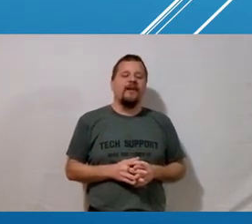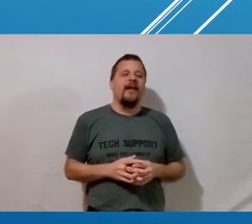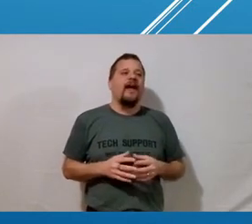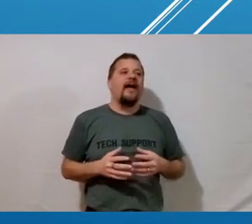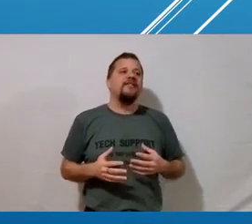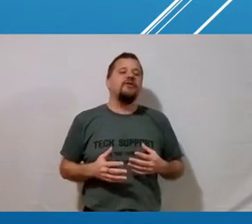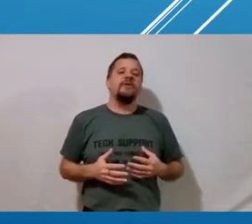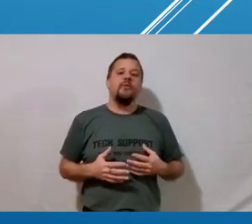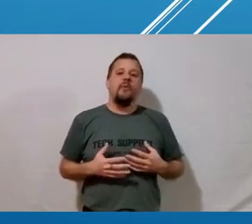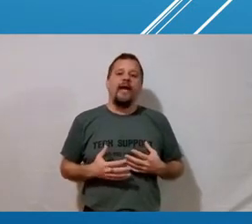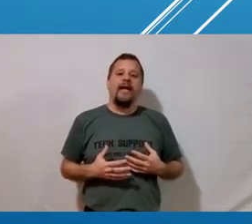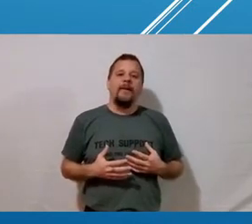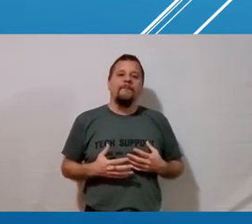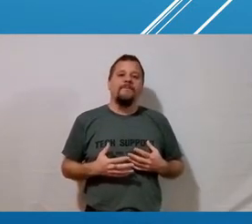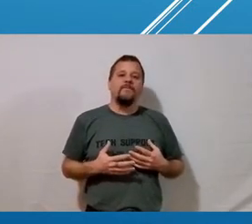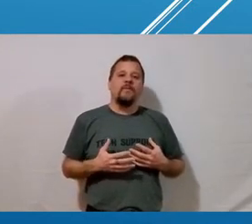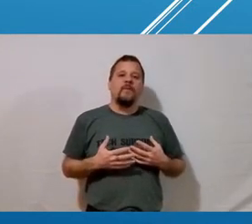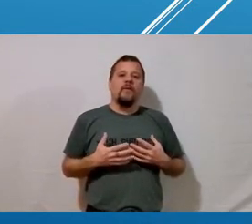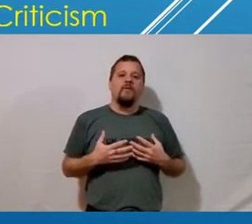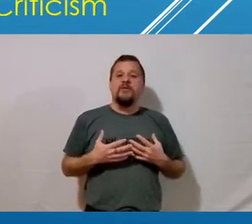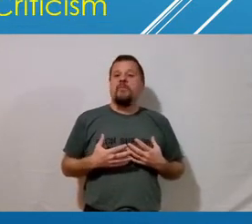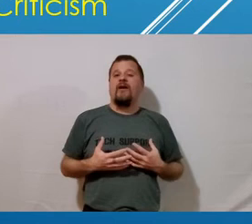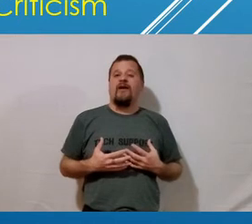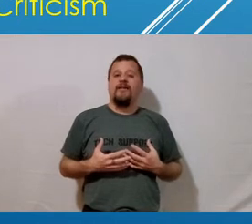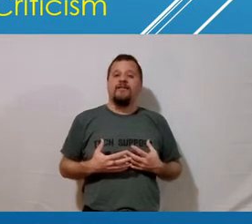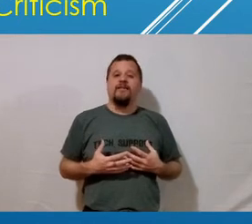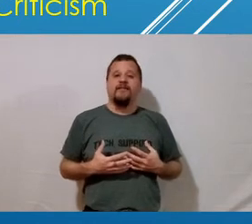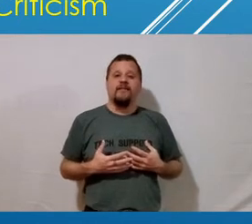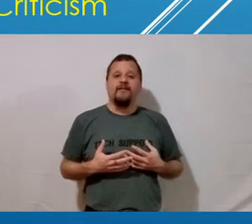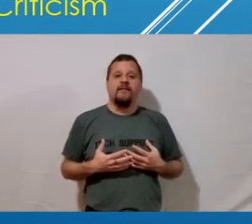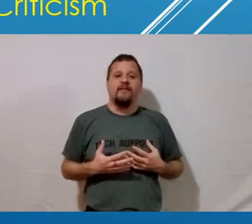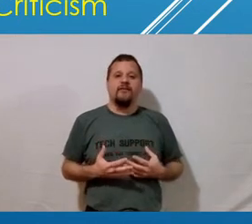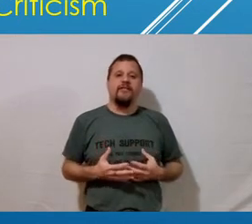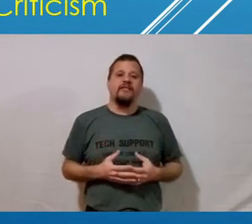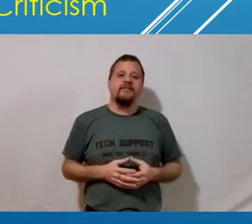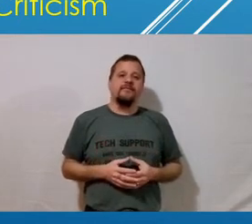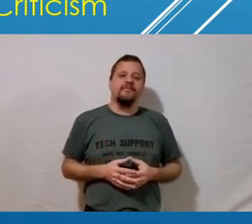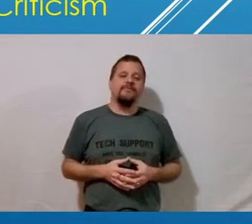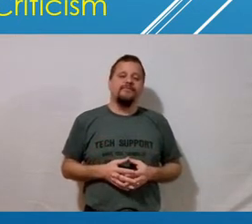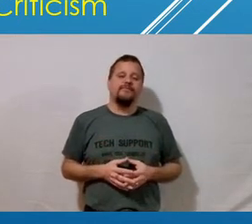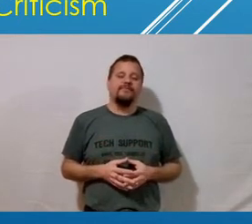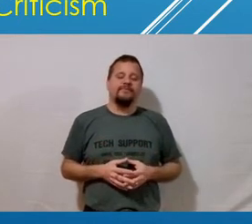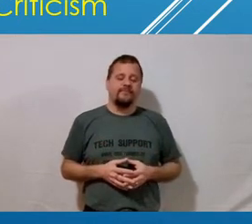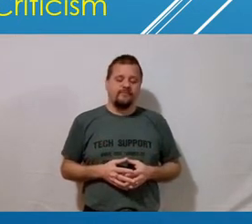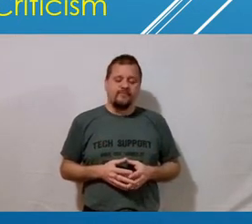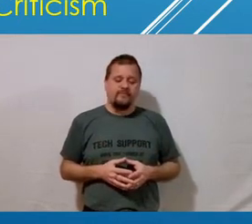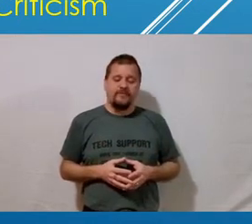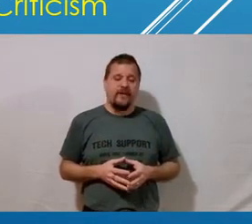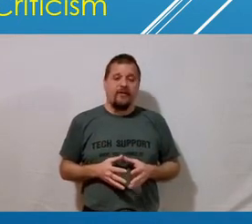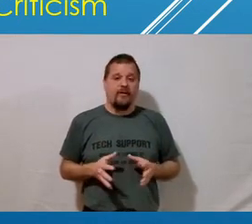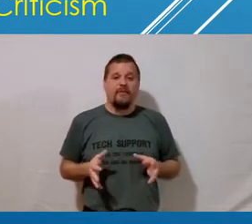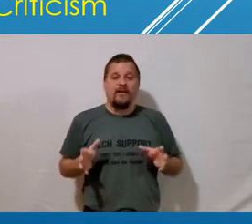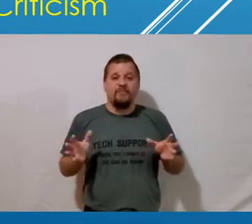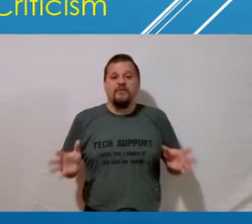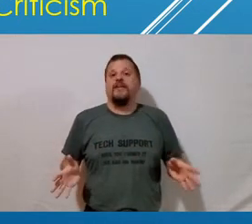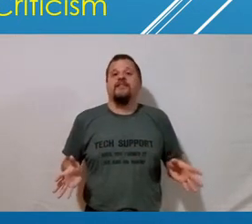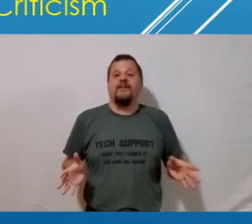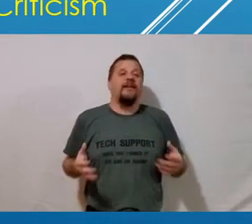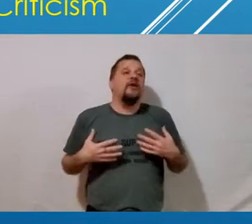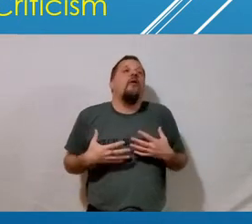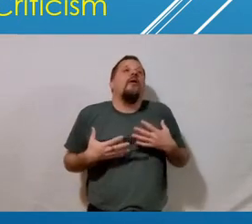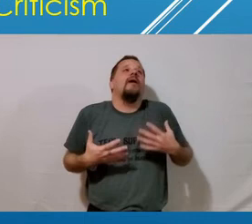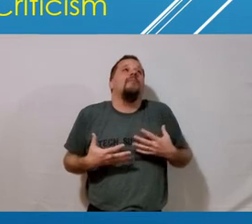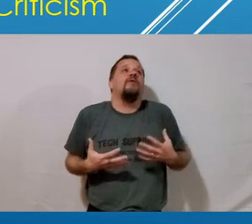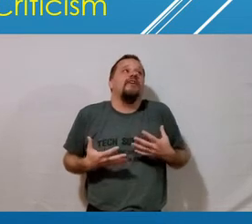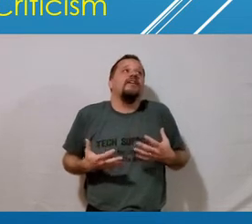has to do with the way we respond to criticism now i'm not